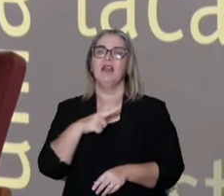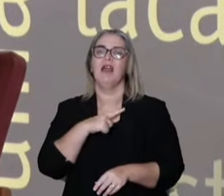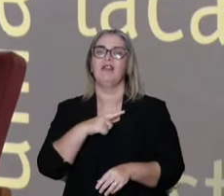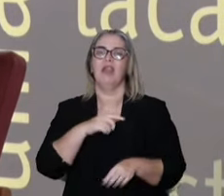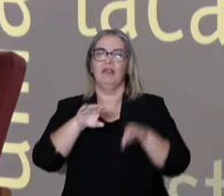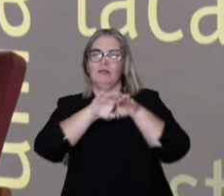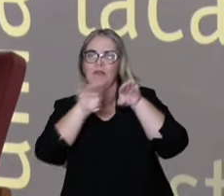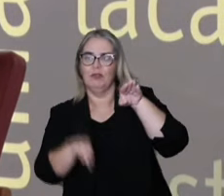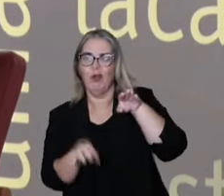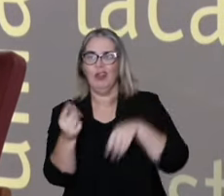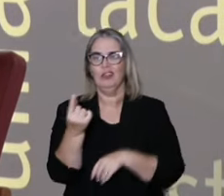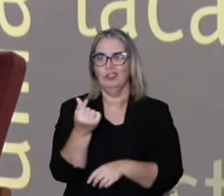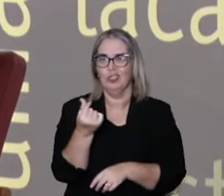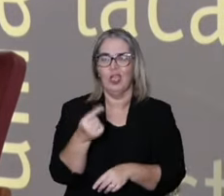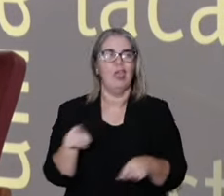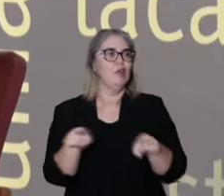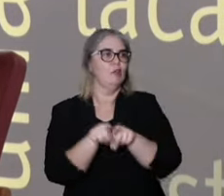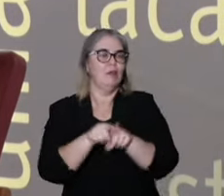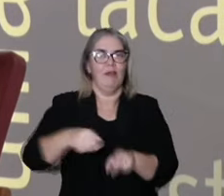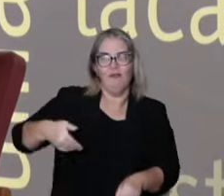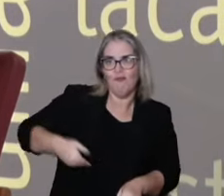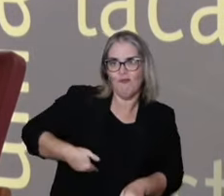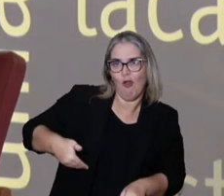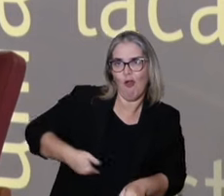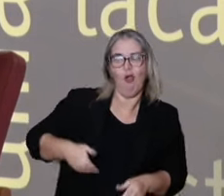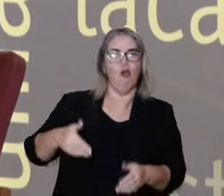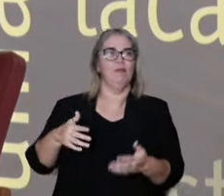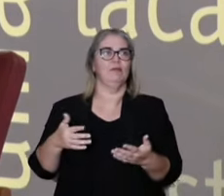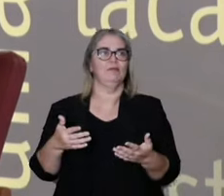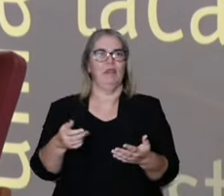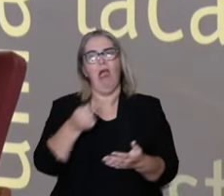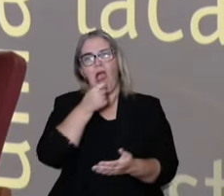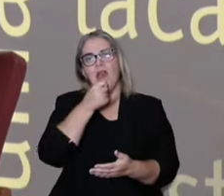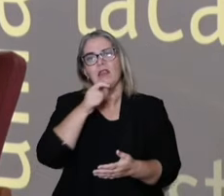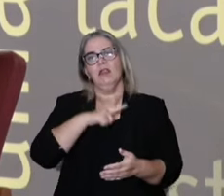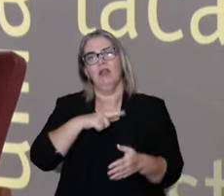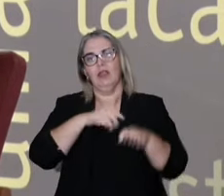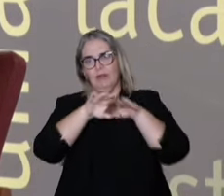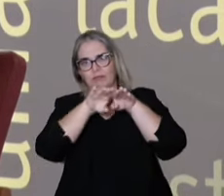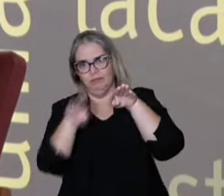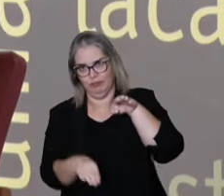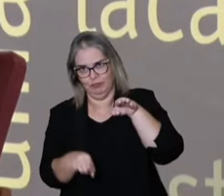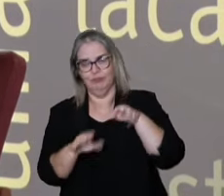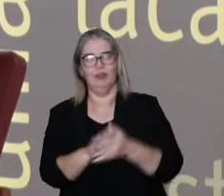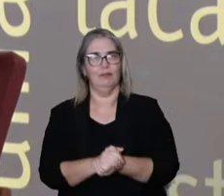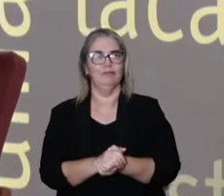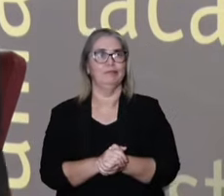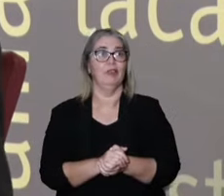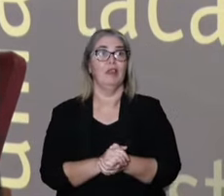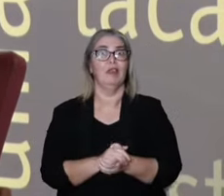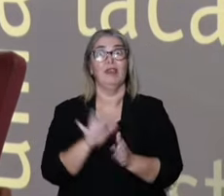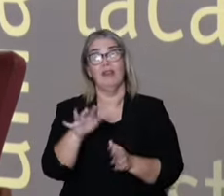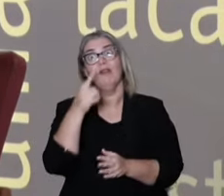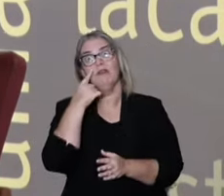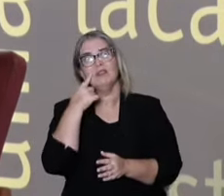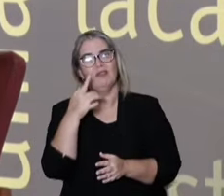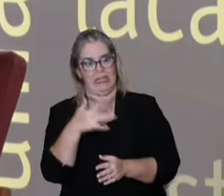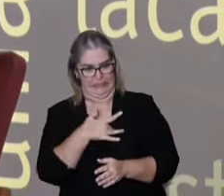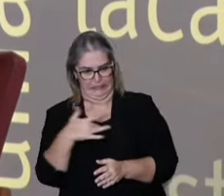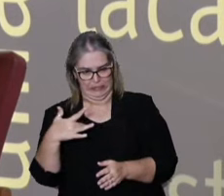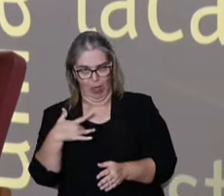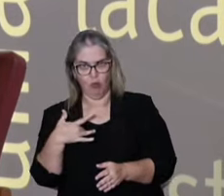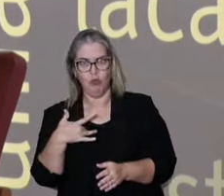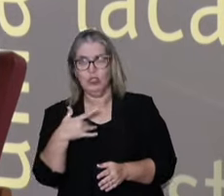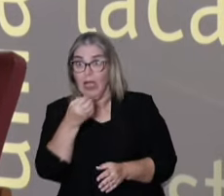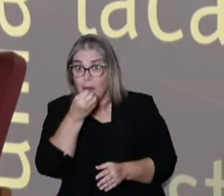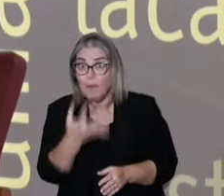inequalities, with hunger, with violence. And as good as a health